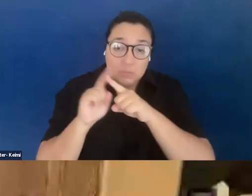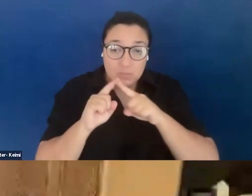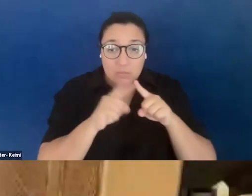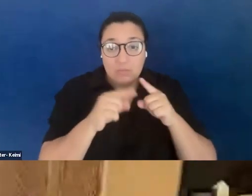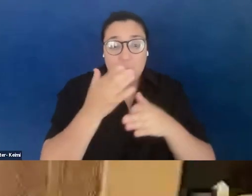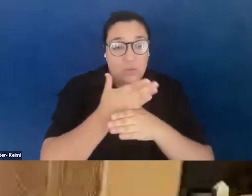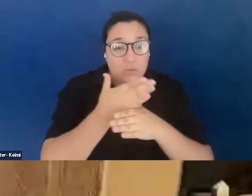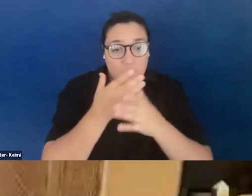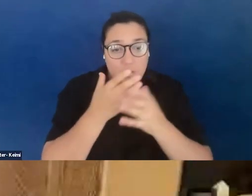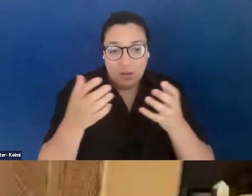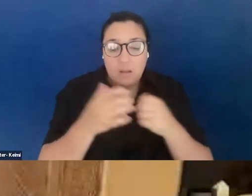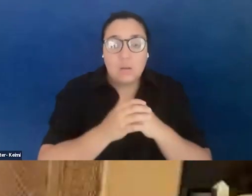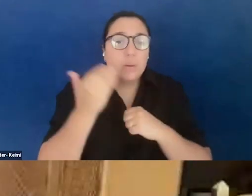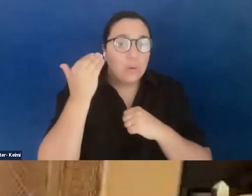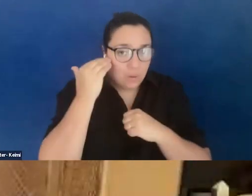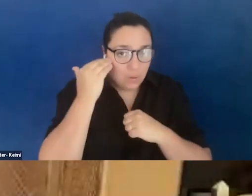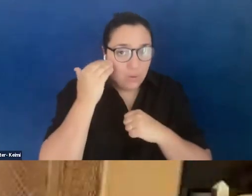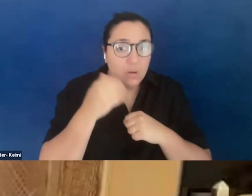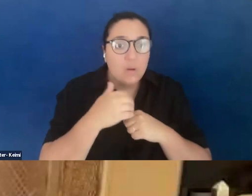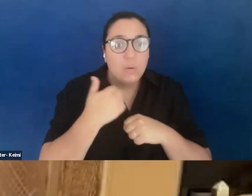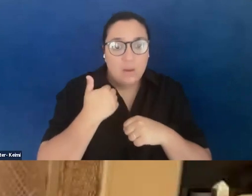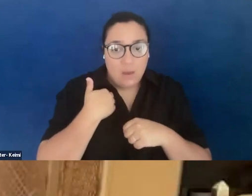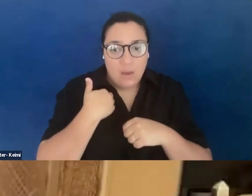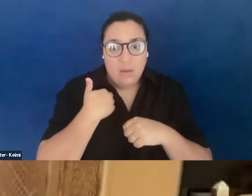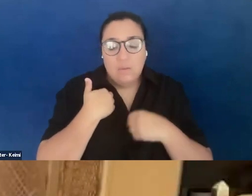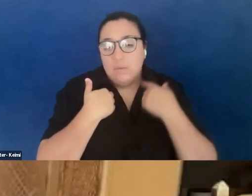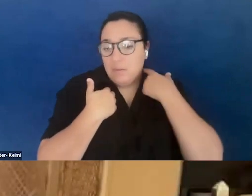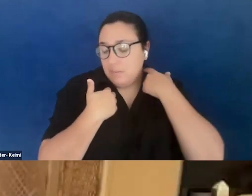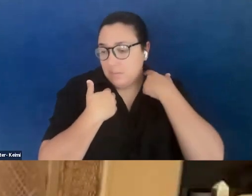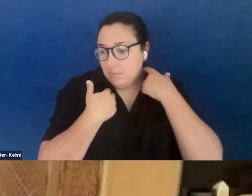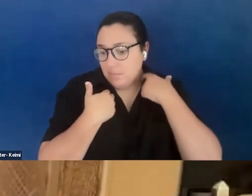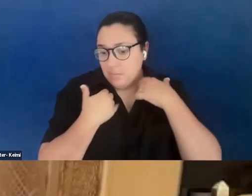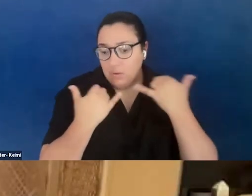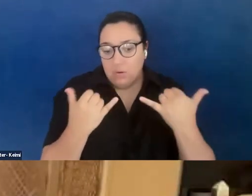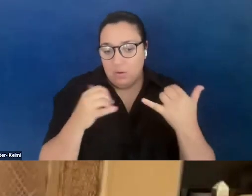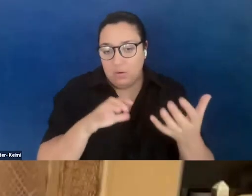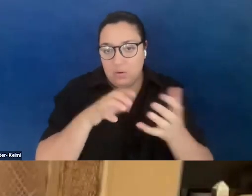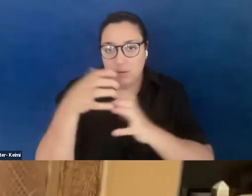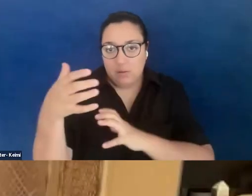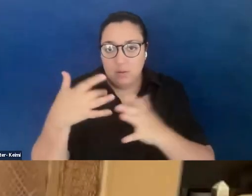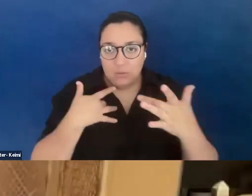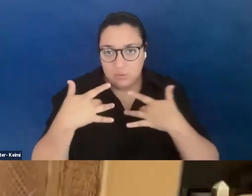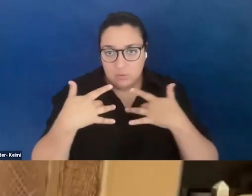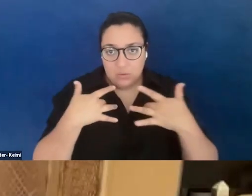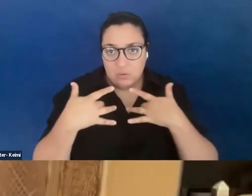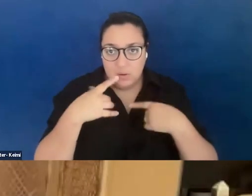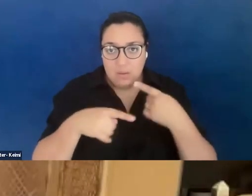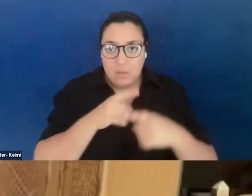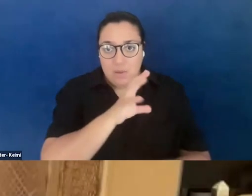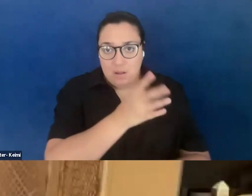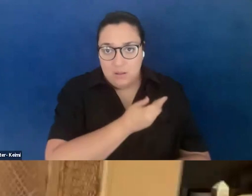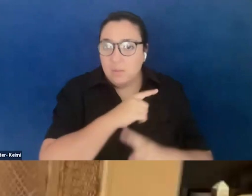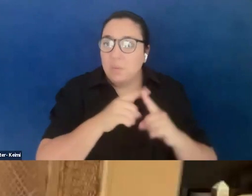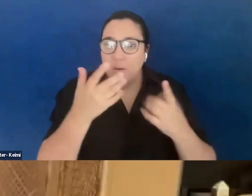And we know that, you know, we have this current crisis and concern and catastrophe around Palestine. But we know that this has been